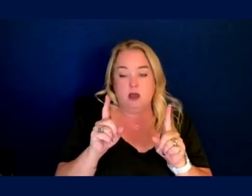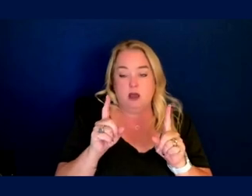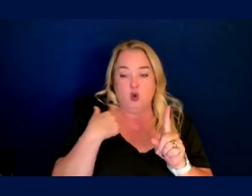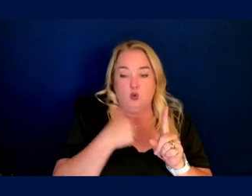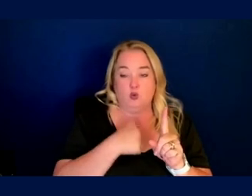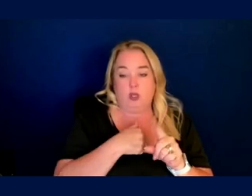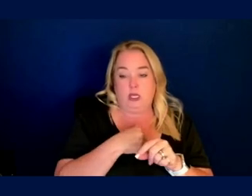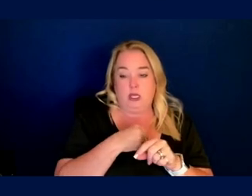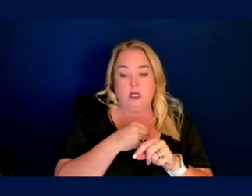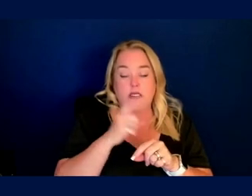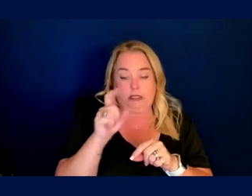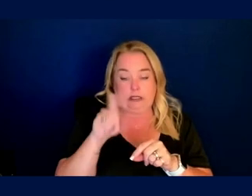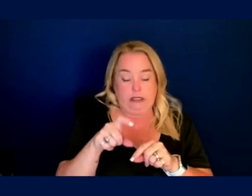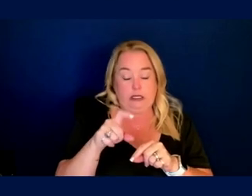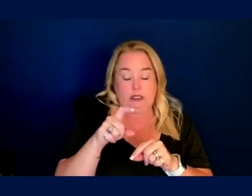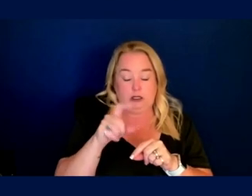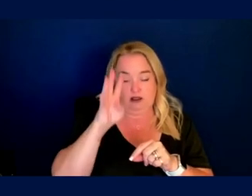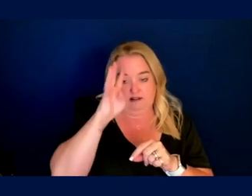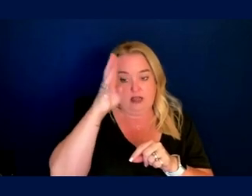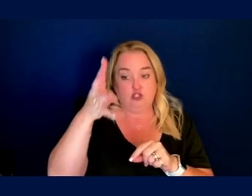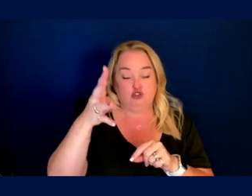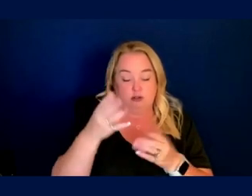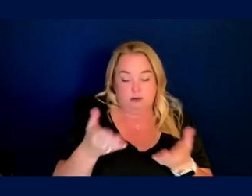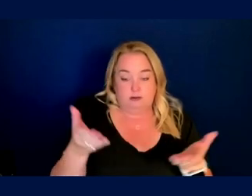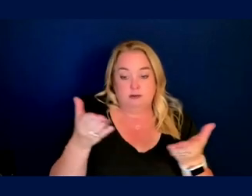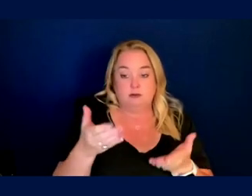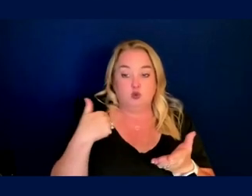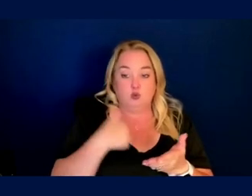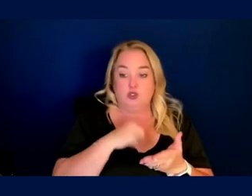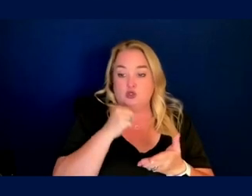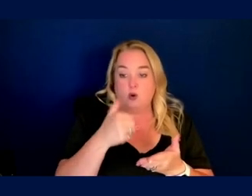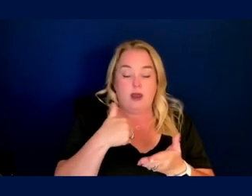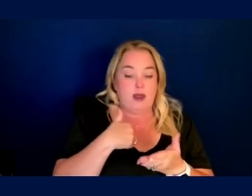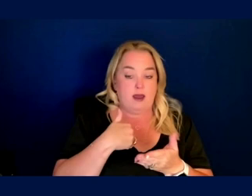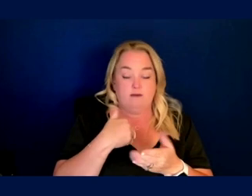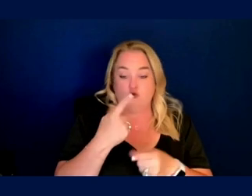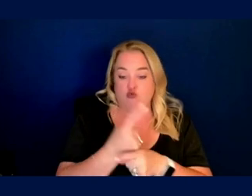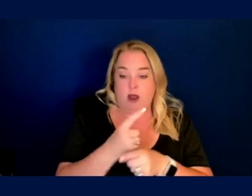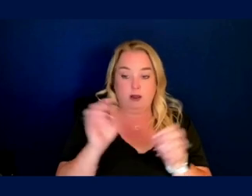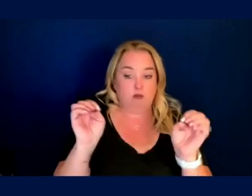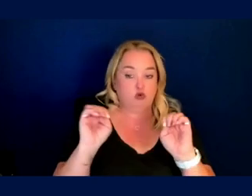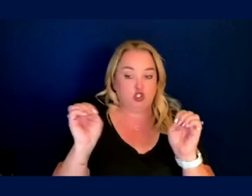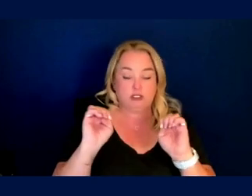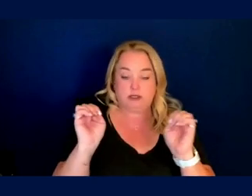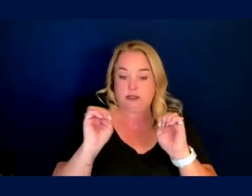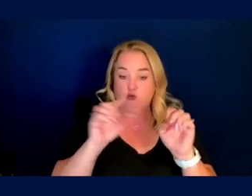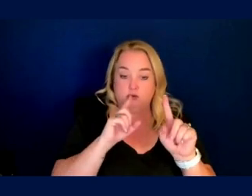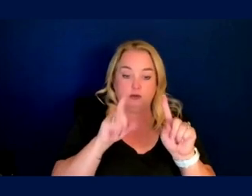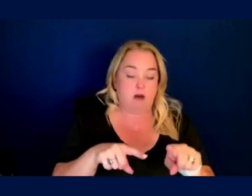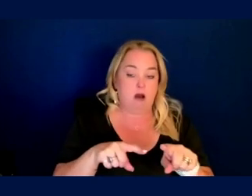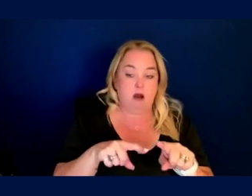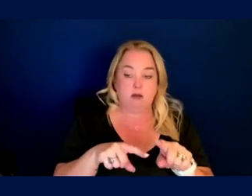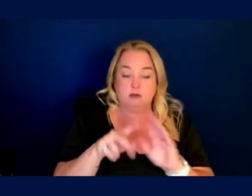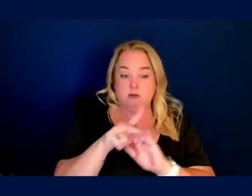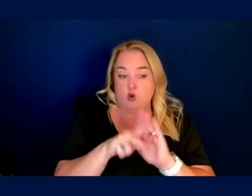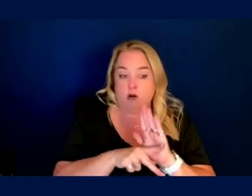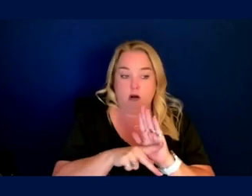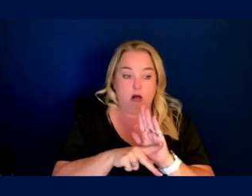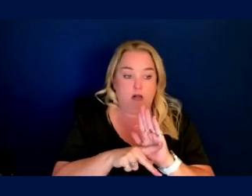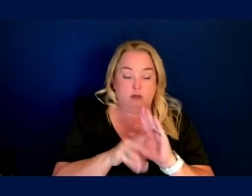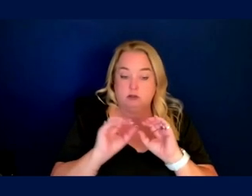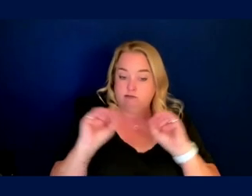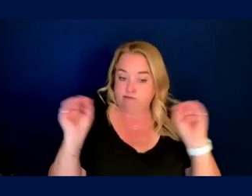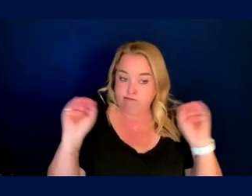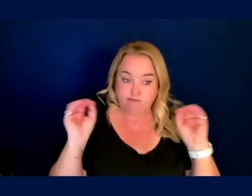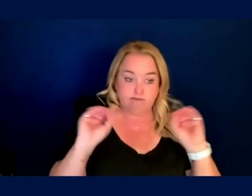are ripe for innovation, uh, on earth. Uh, we, we do not have emergency evacuation response protocols figured out at all.